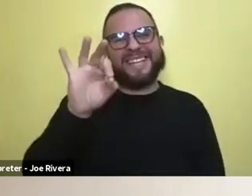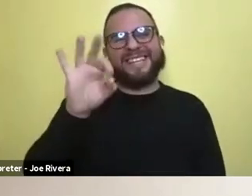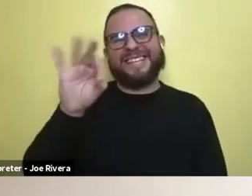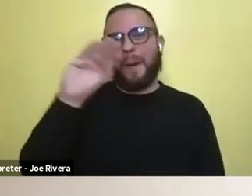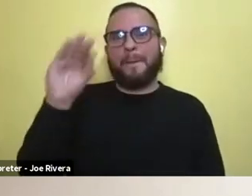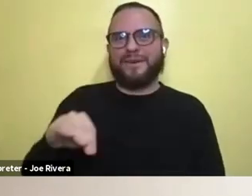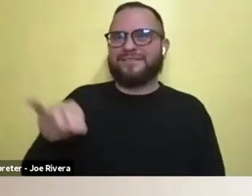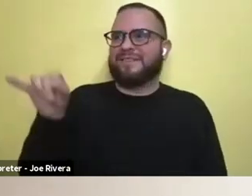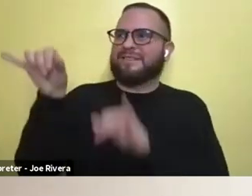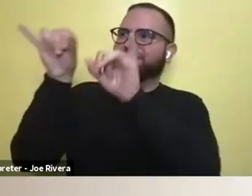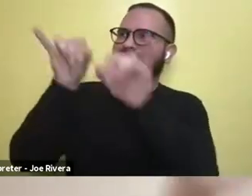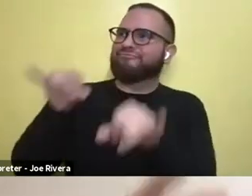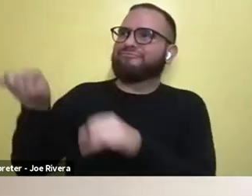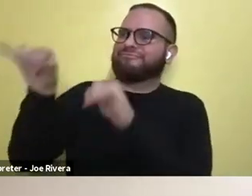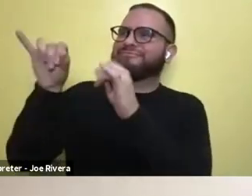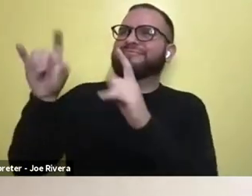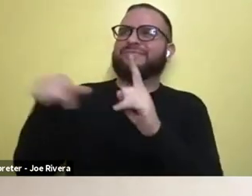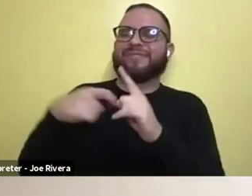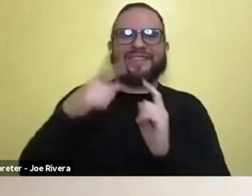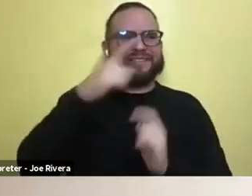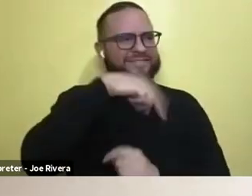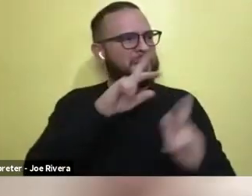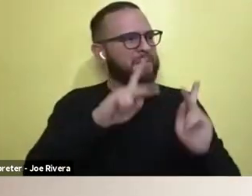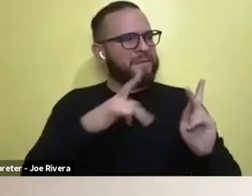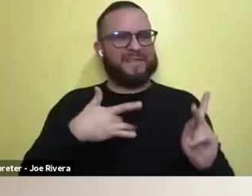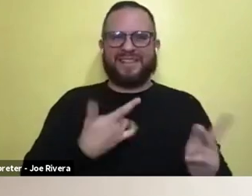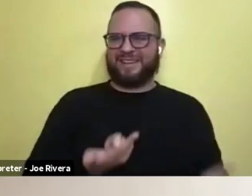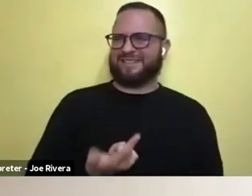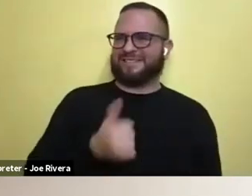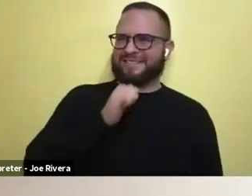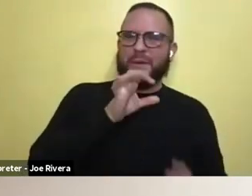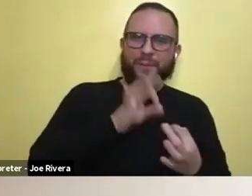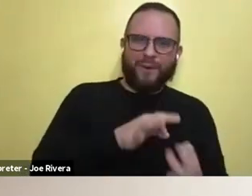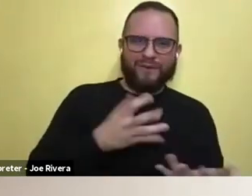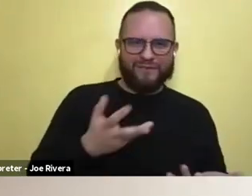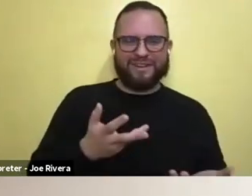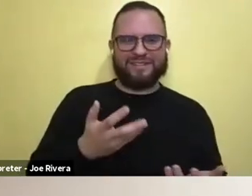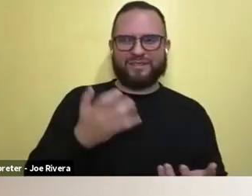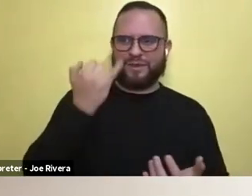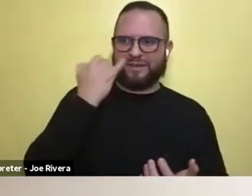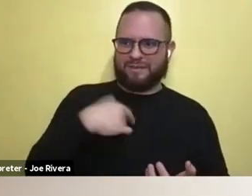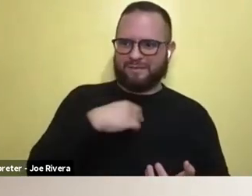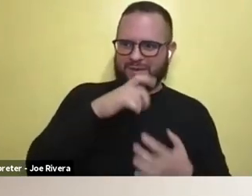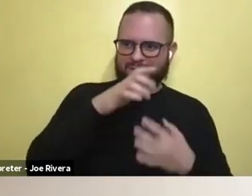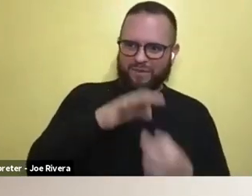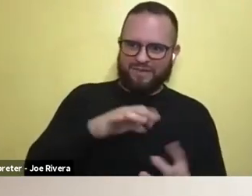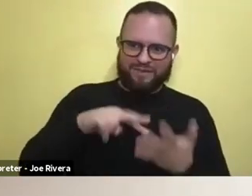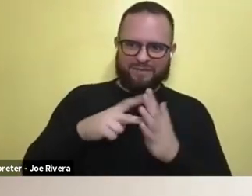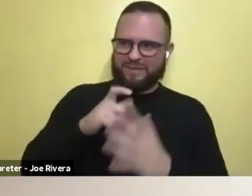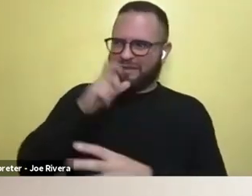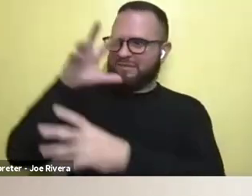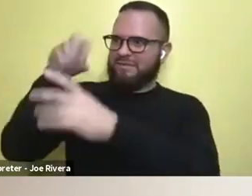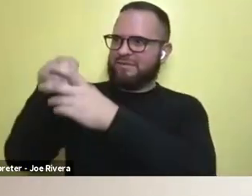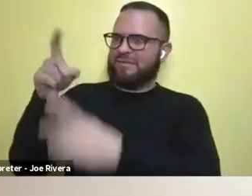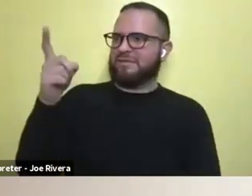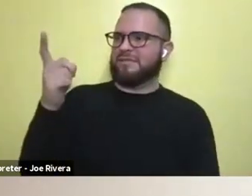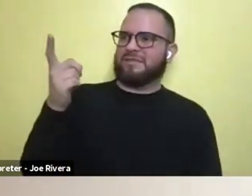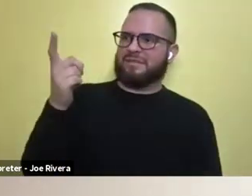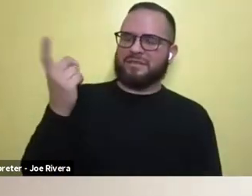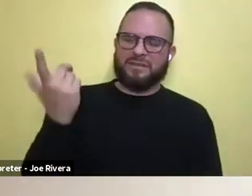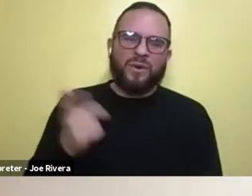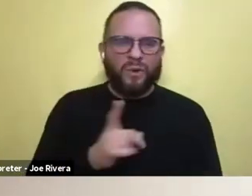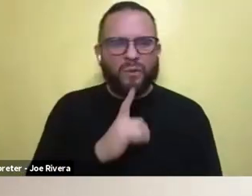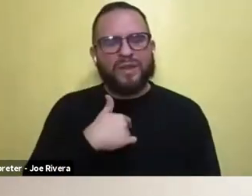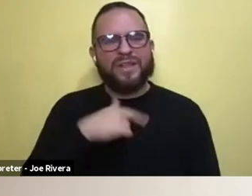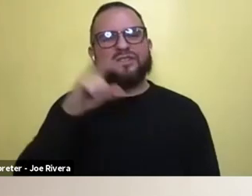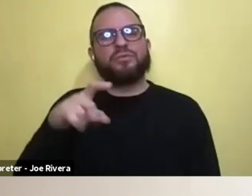makes everyone else feel like everything's perfect. And if I'm not having it perfect, then I'm completely outside this. So, you know, to me, that there should be more programs